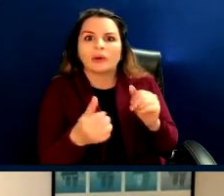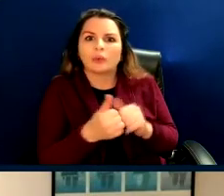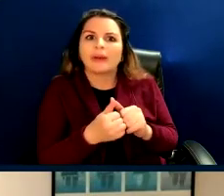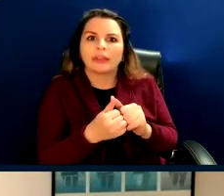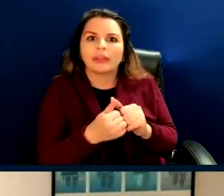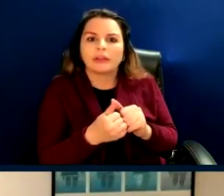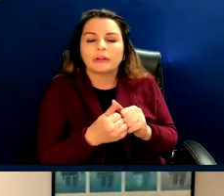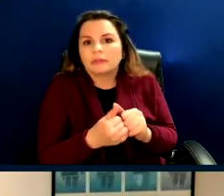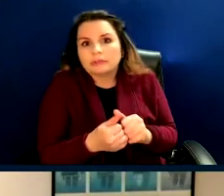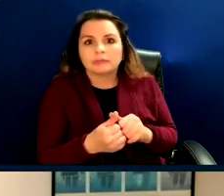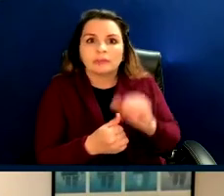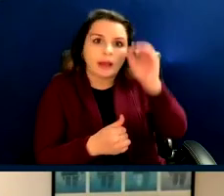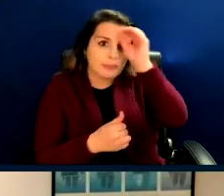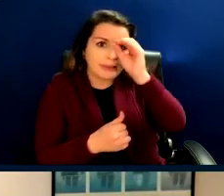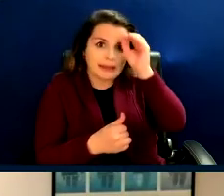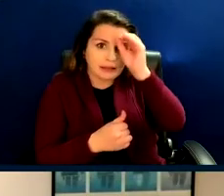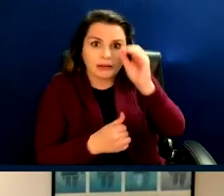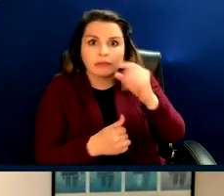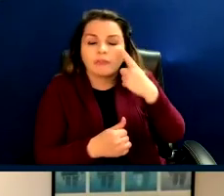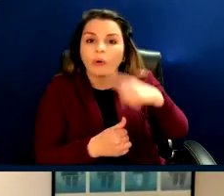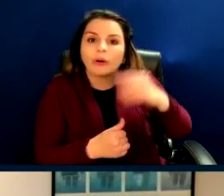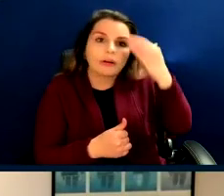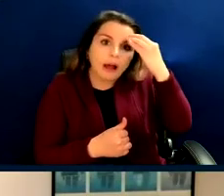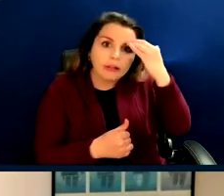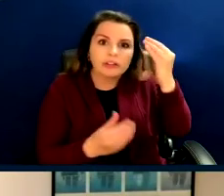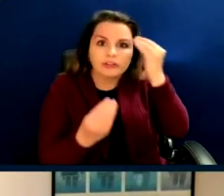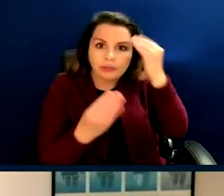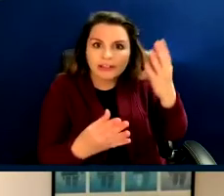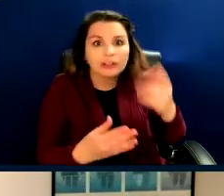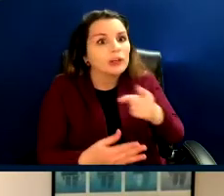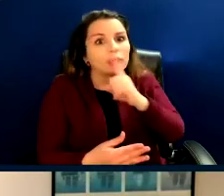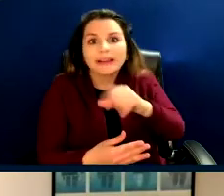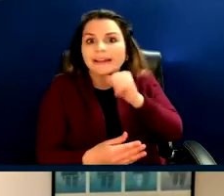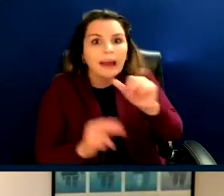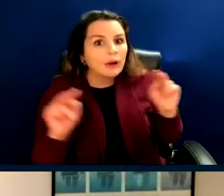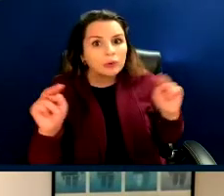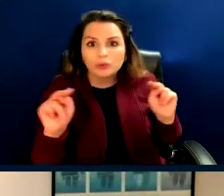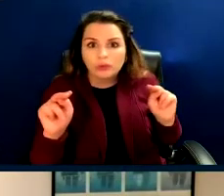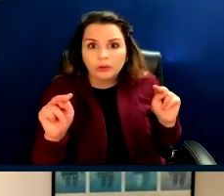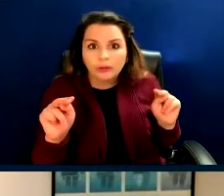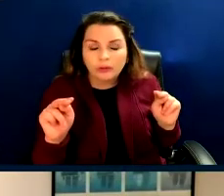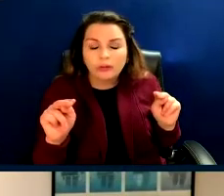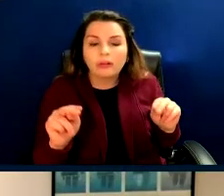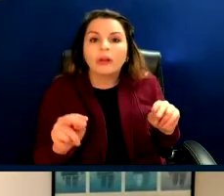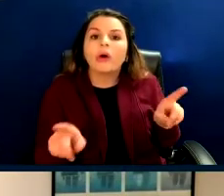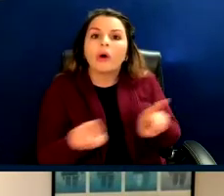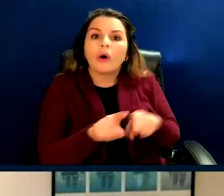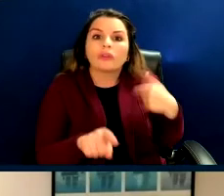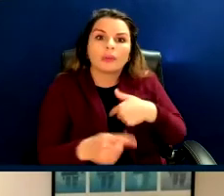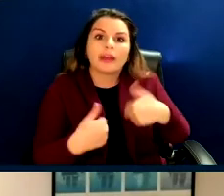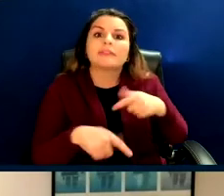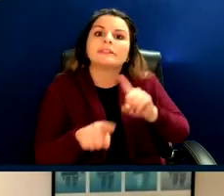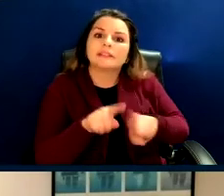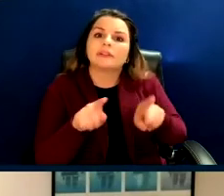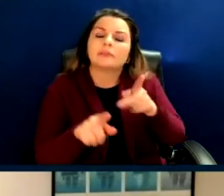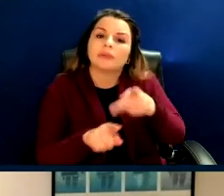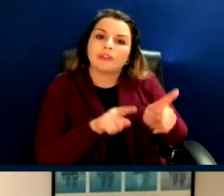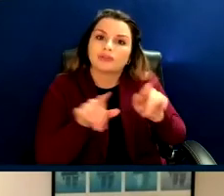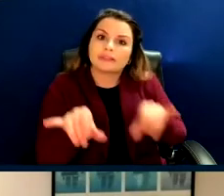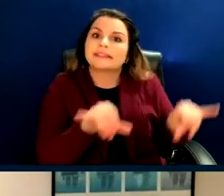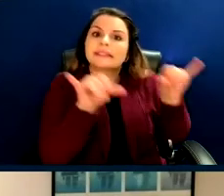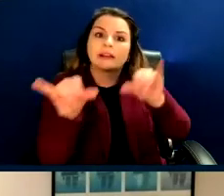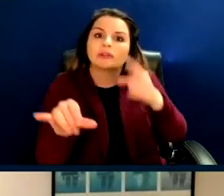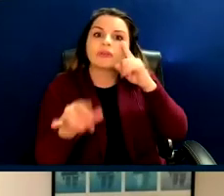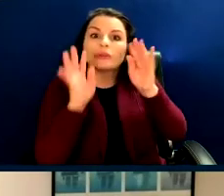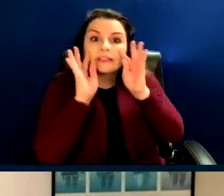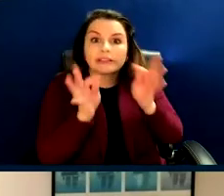nature of knowledge and information and that we have different kinds of professional standards for that